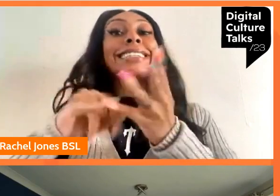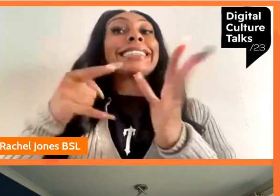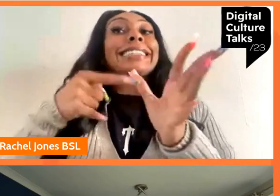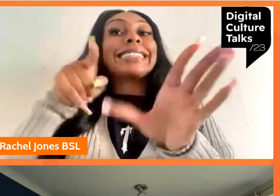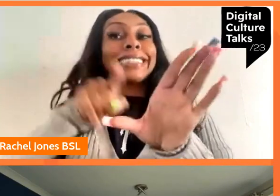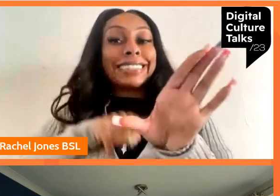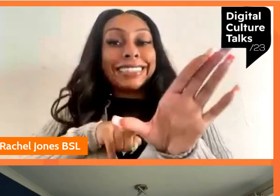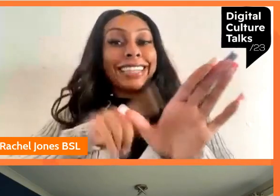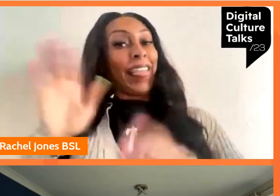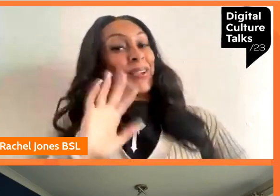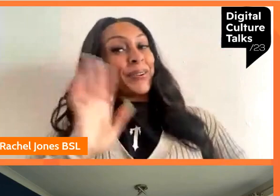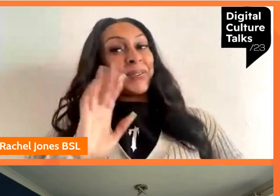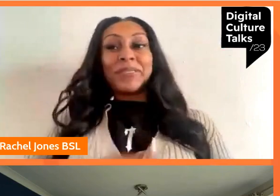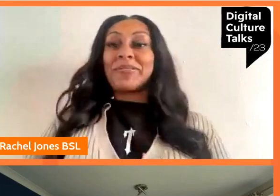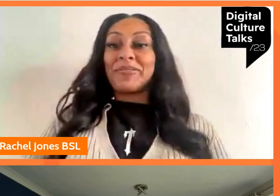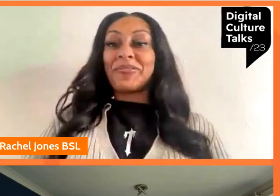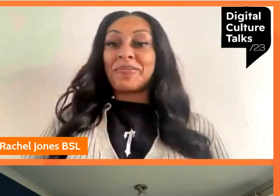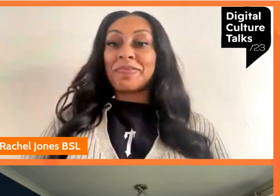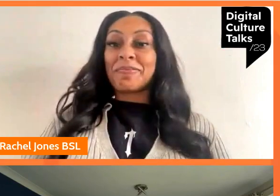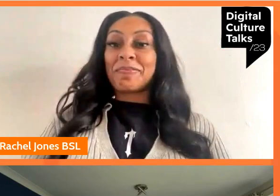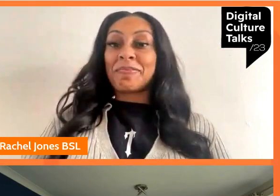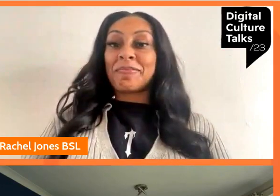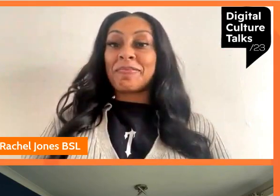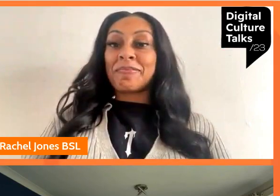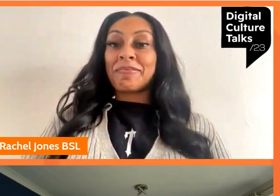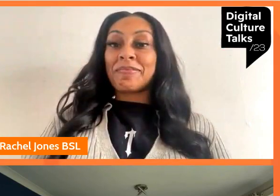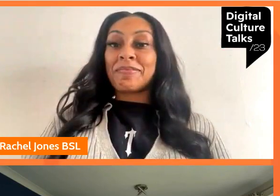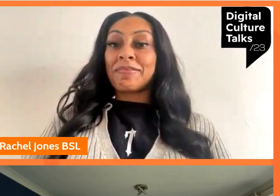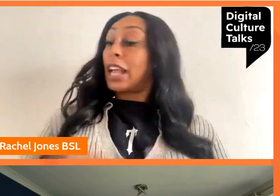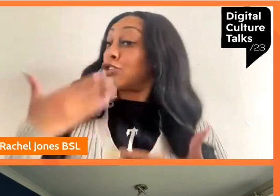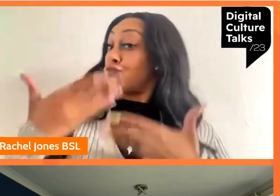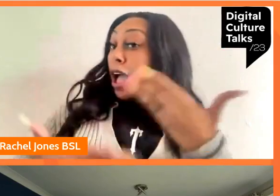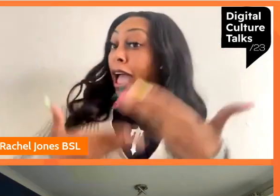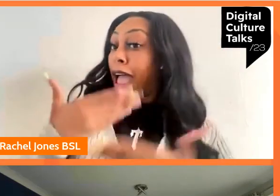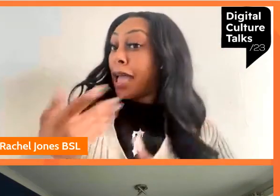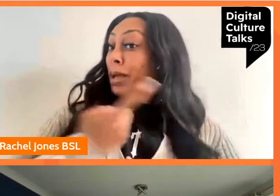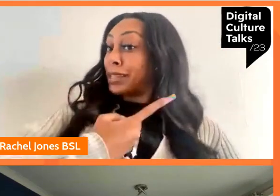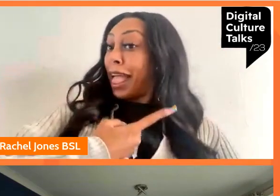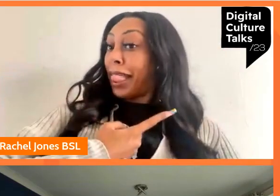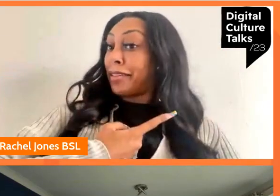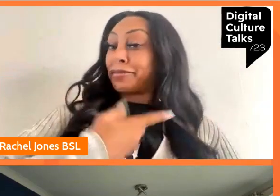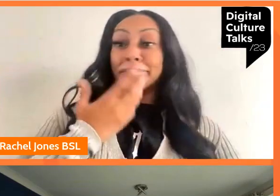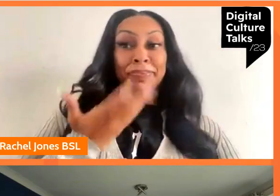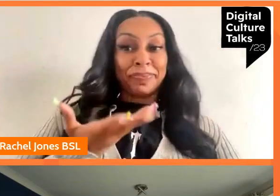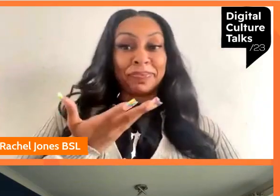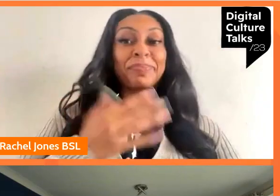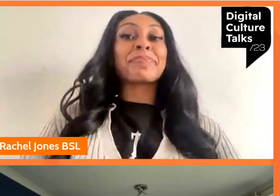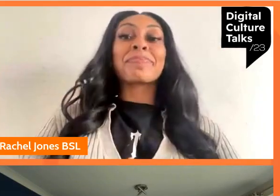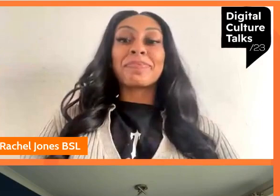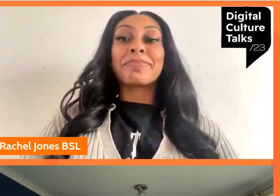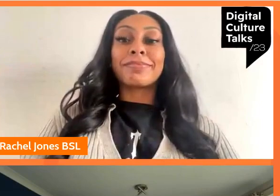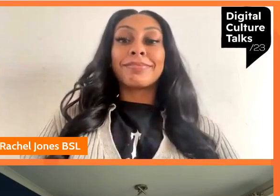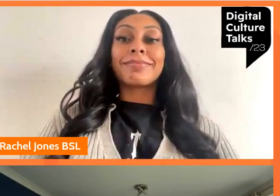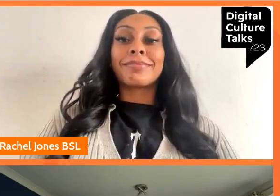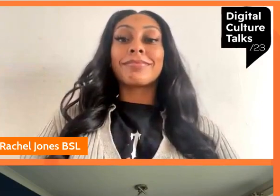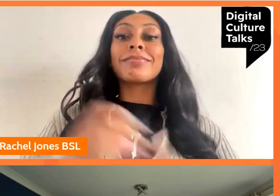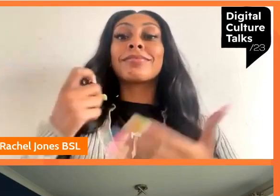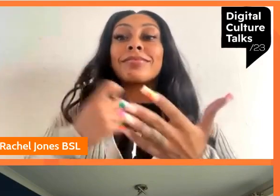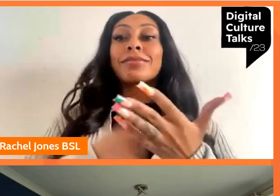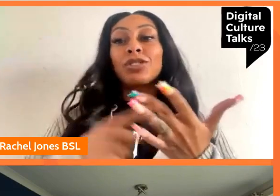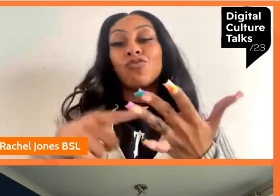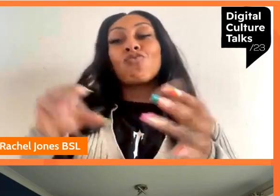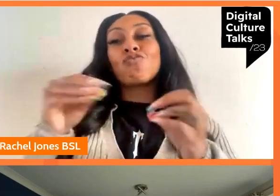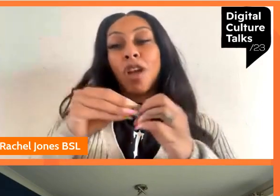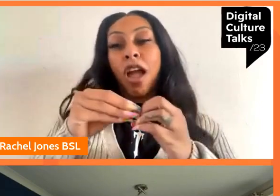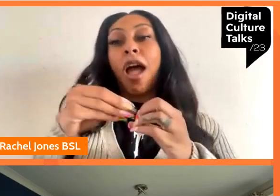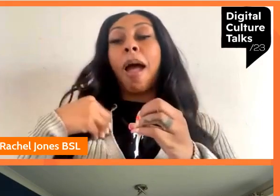everyone hi uh do you want me to describe myself yes please hi everyone uh yeah my name is rob lindsey i'm head